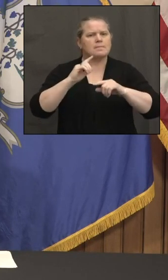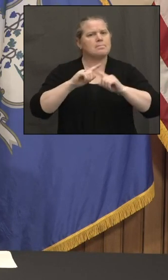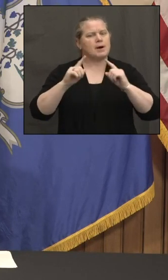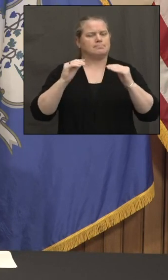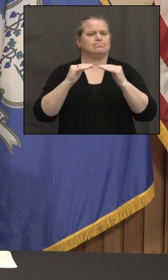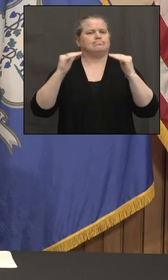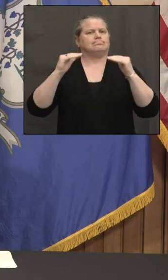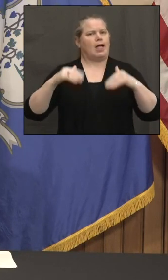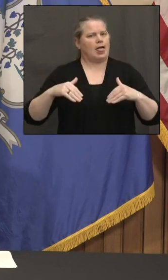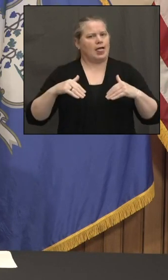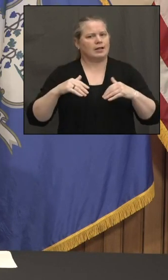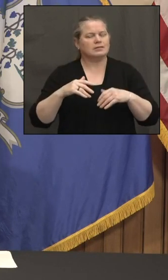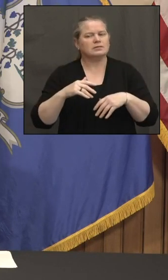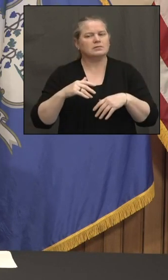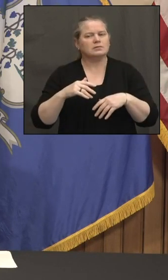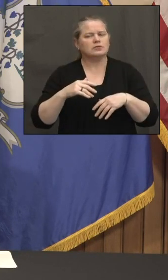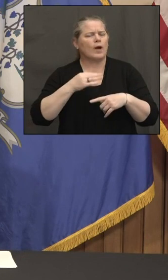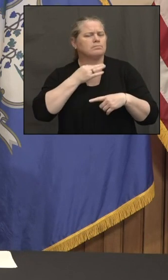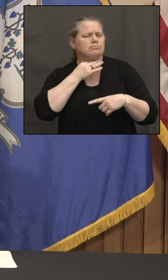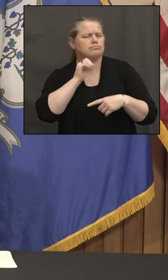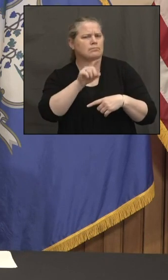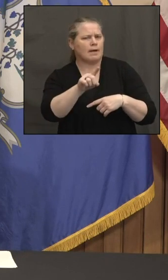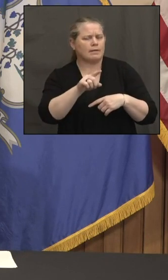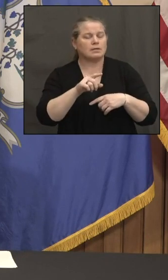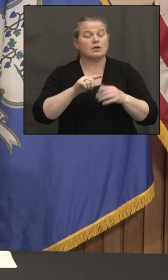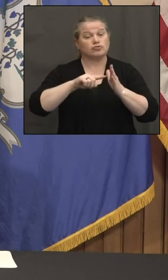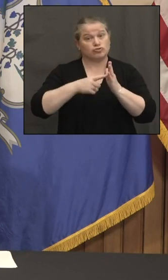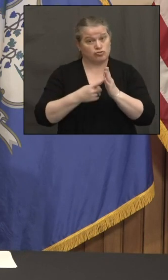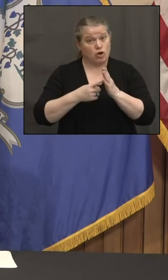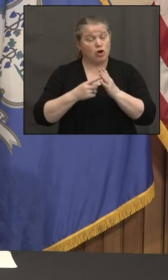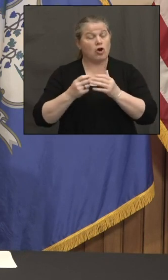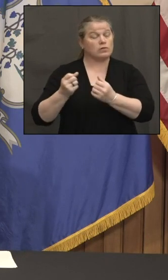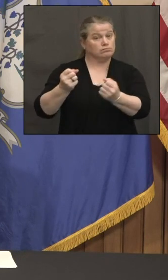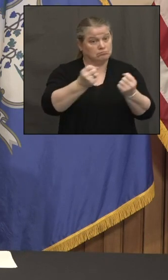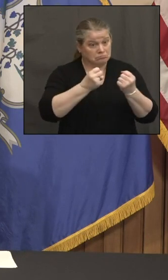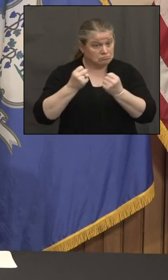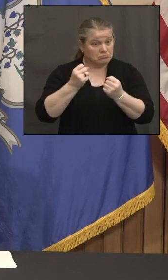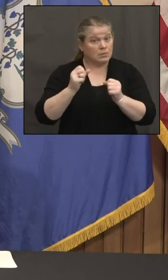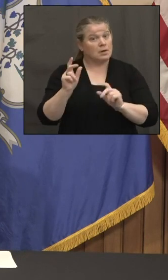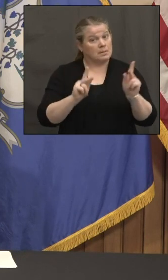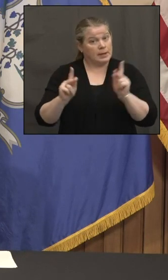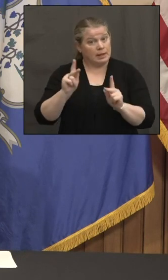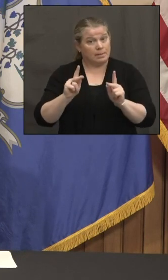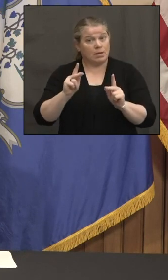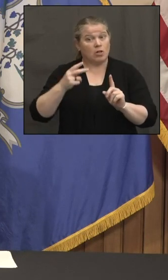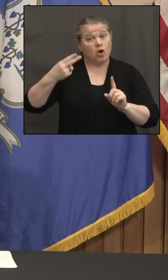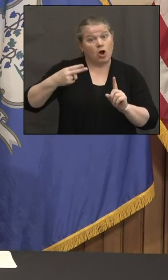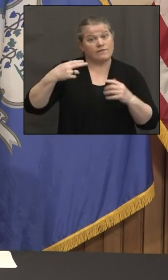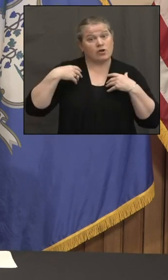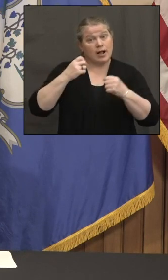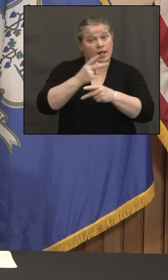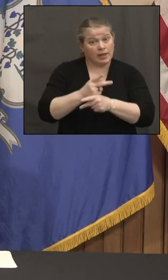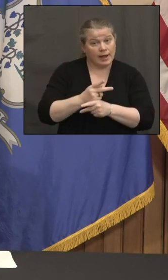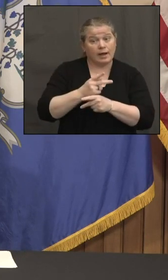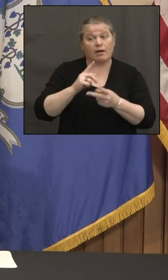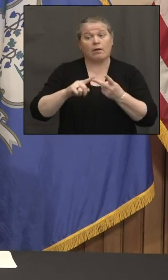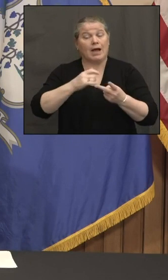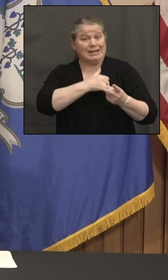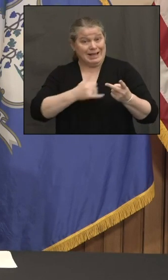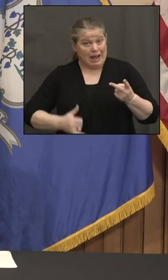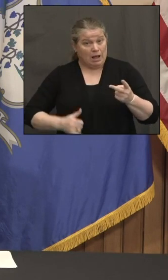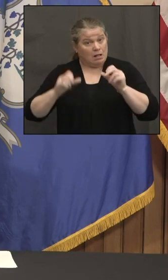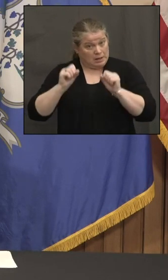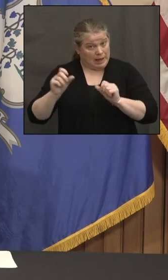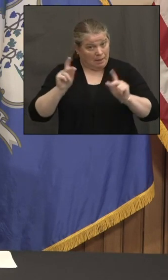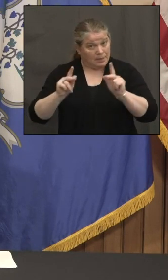will people have, as Hartford HealthCare and Yale is doing, allowing people to choose the vaccine? Will people